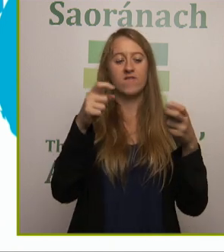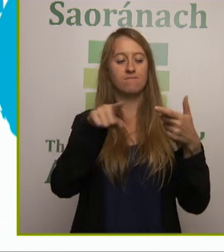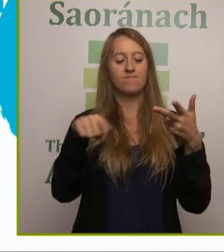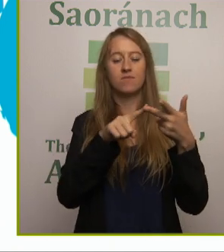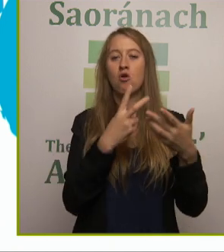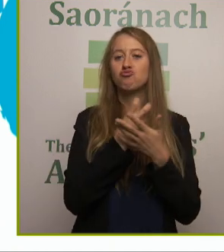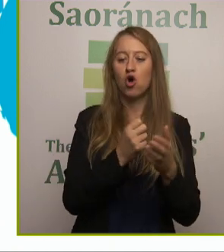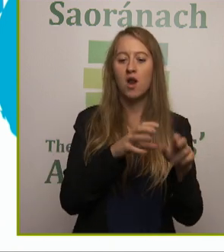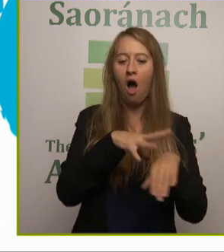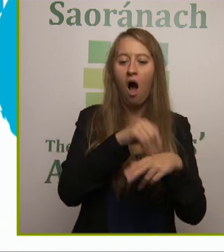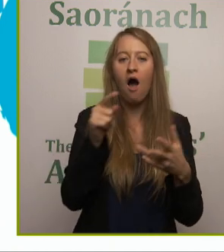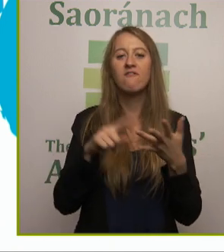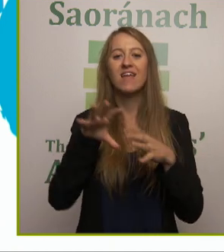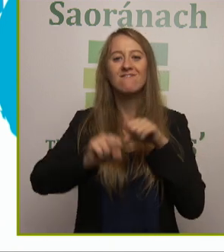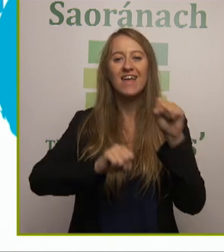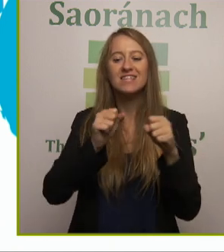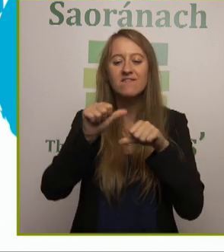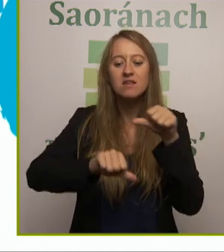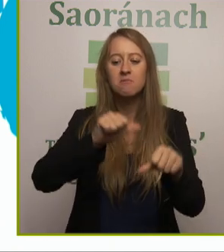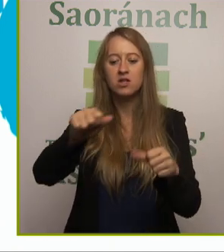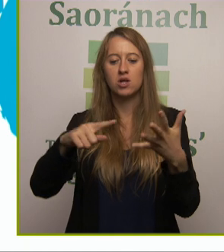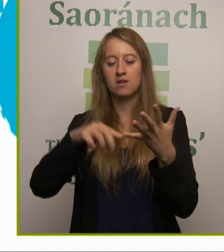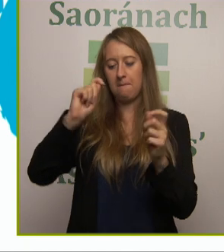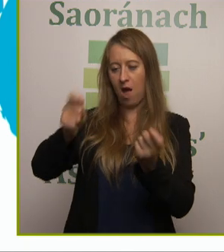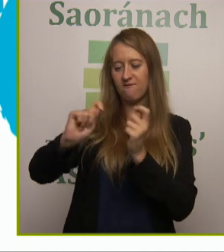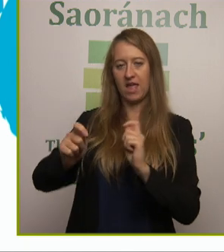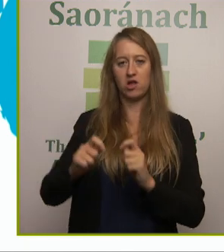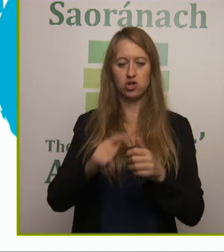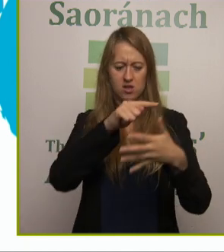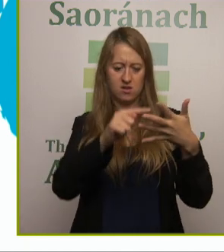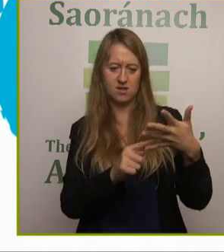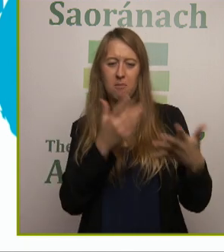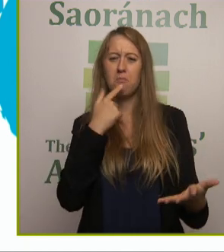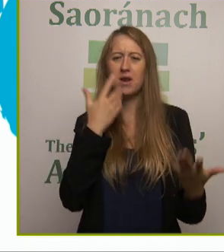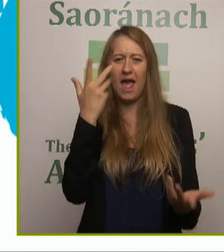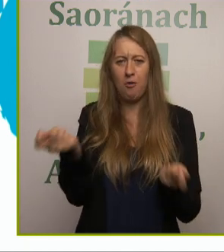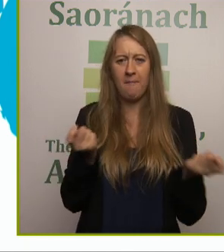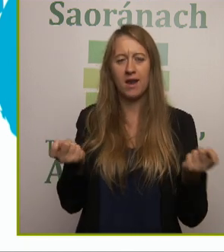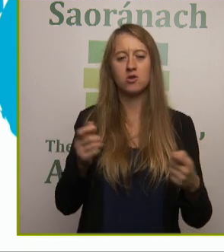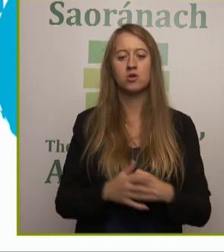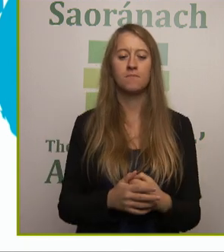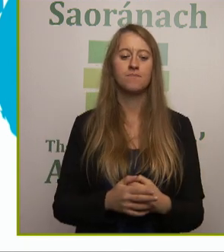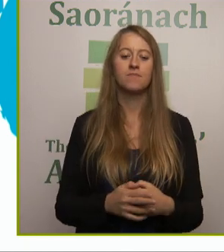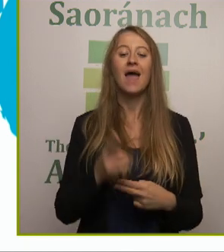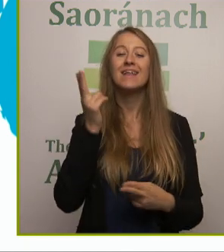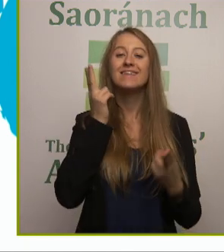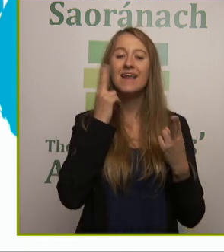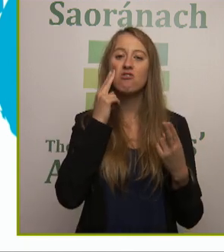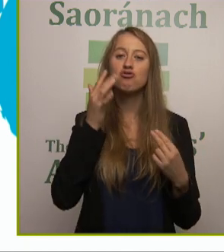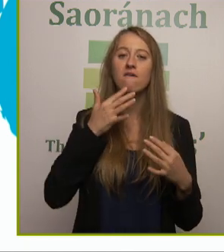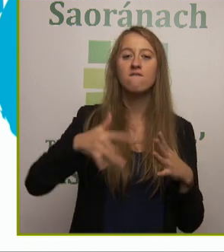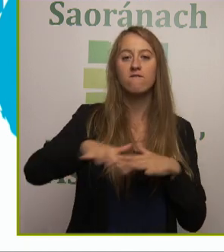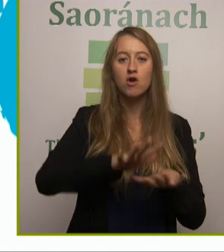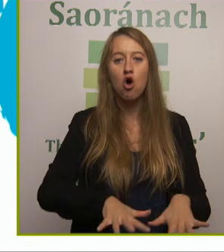So what kind of nature based solutions are we using to tackle these? So for natural flood management, we're putting in soft